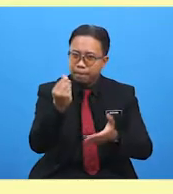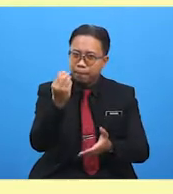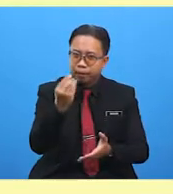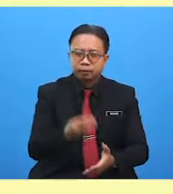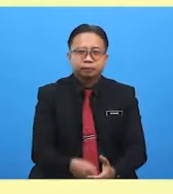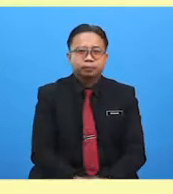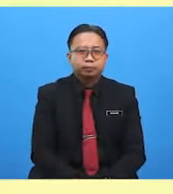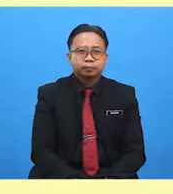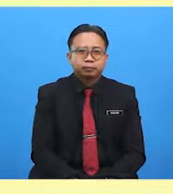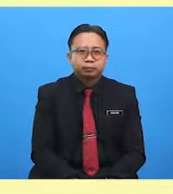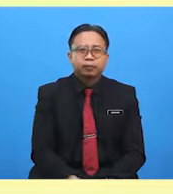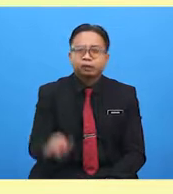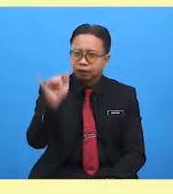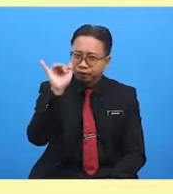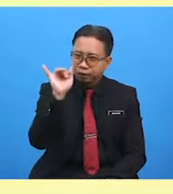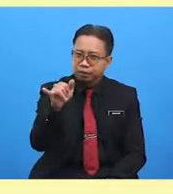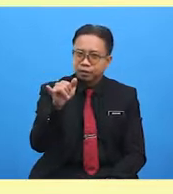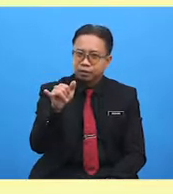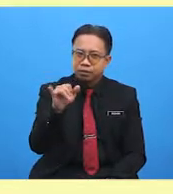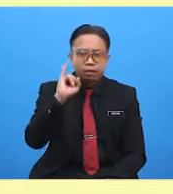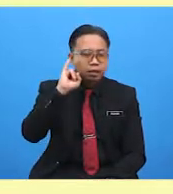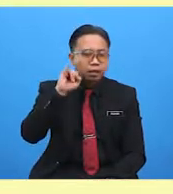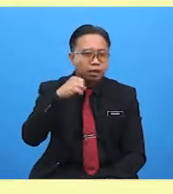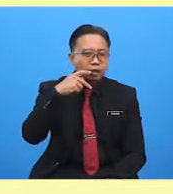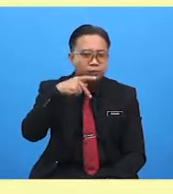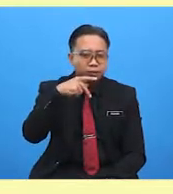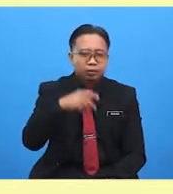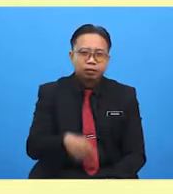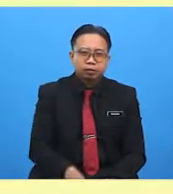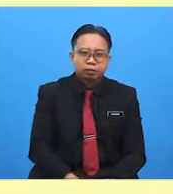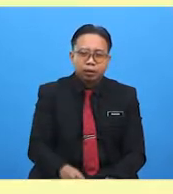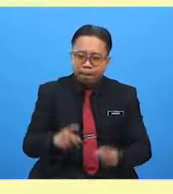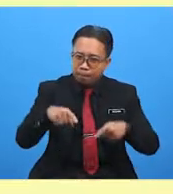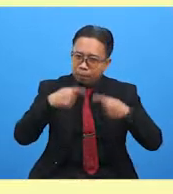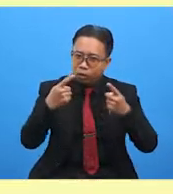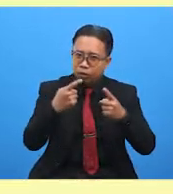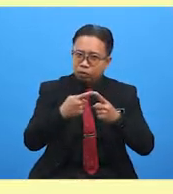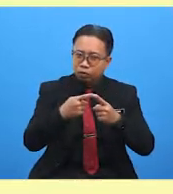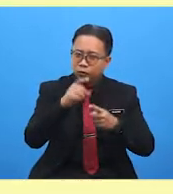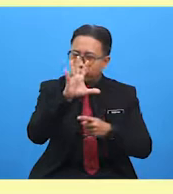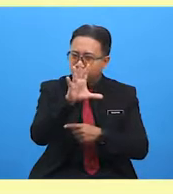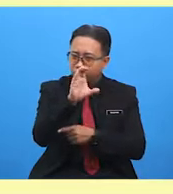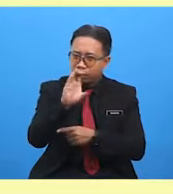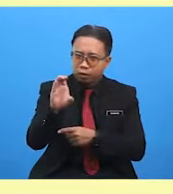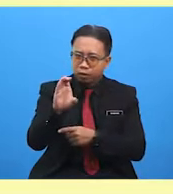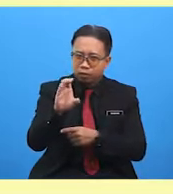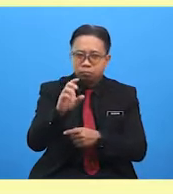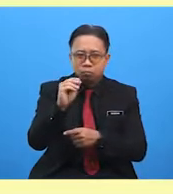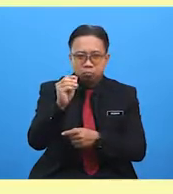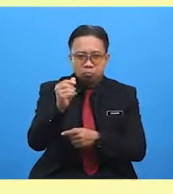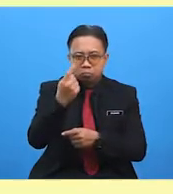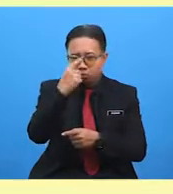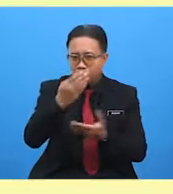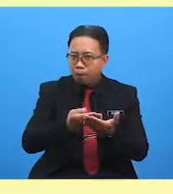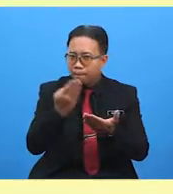Aha! Yes! It's Lucy Preston. She's going to use the £500 price money to